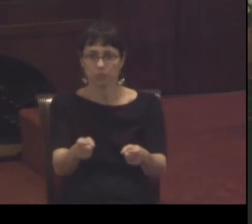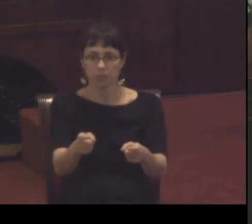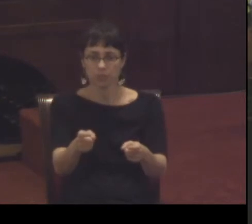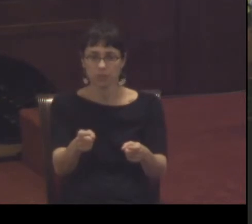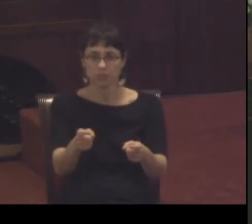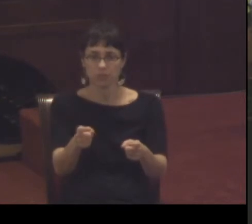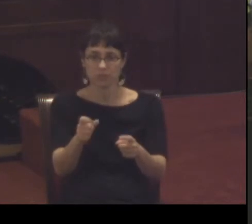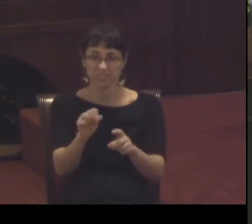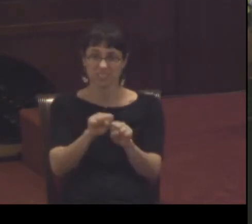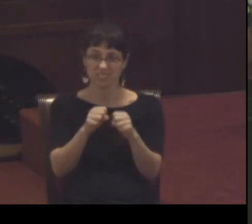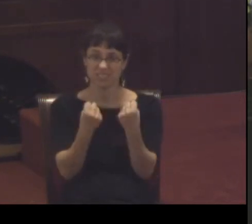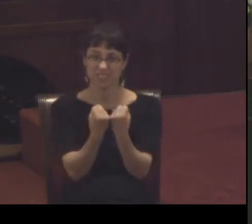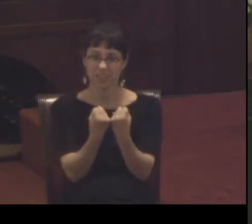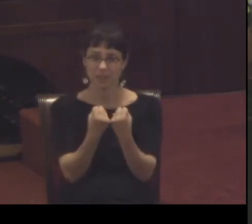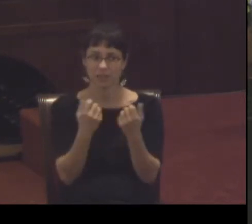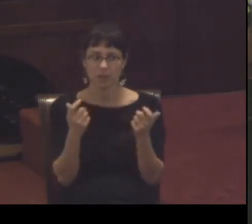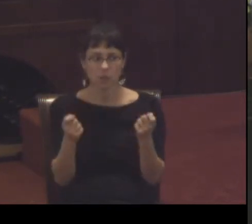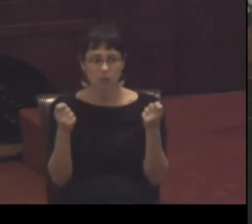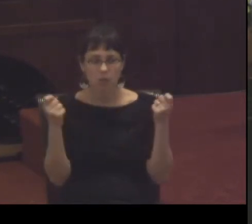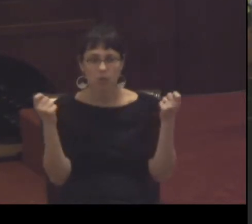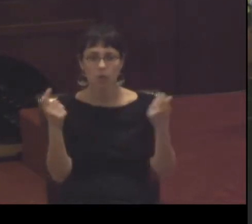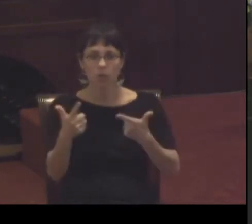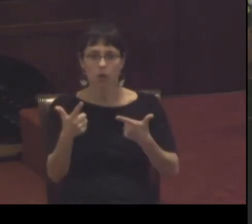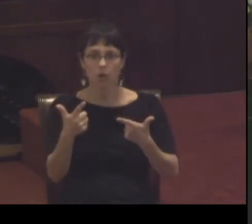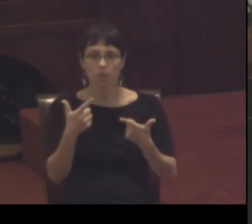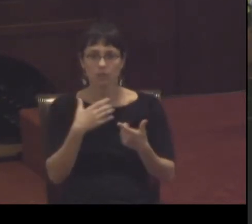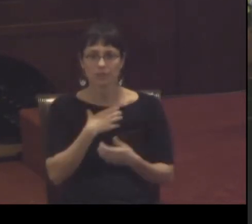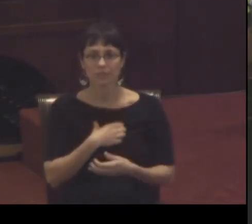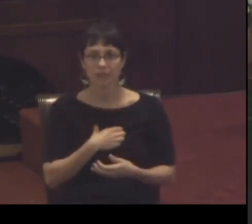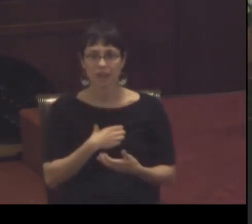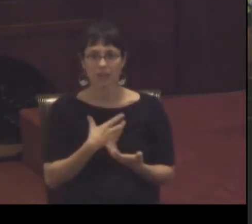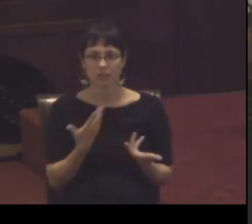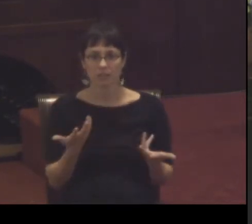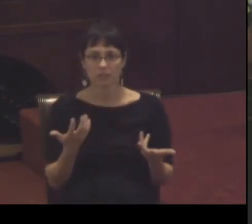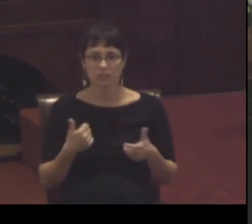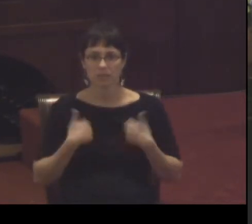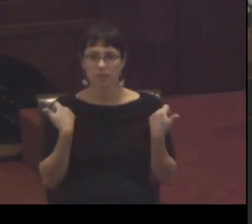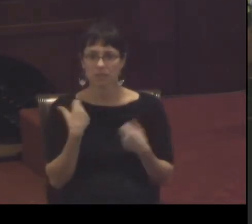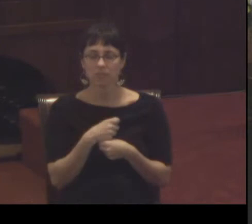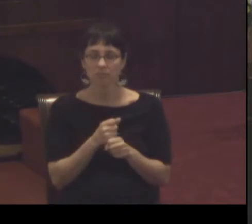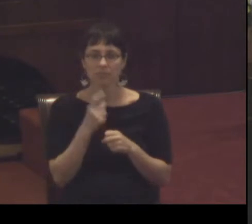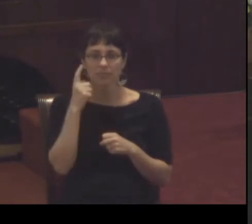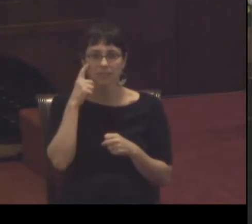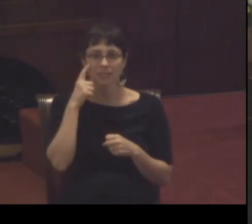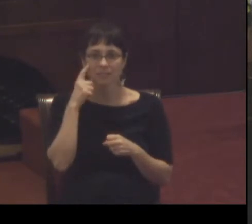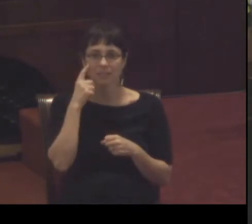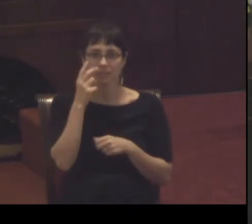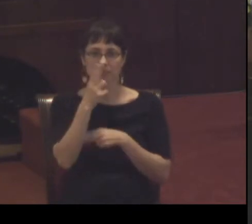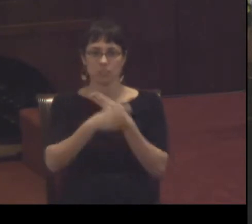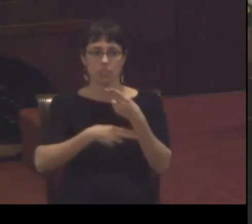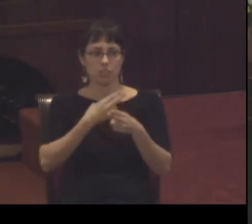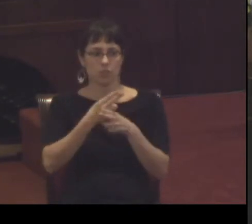we all desire to just make sense it's this universal instinct